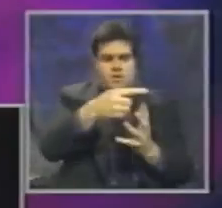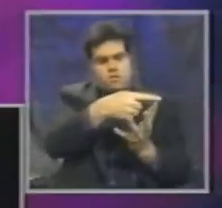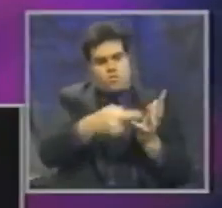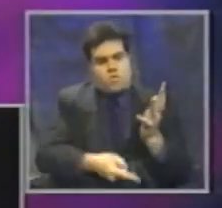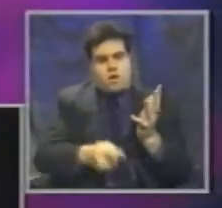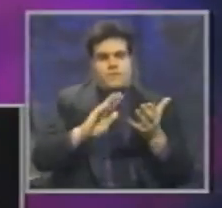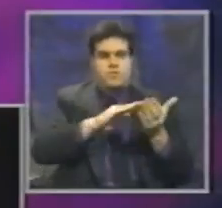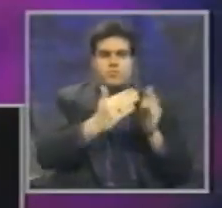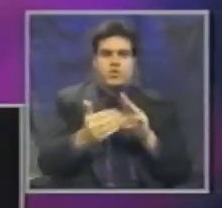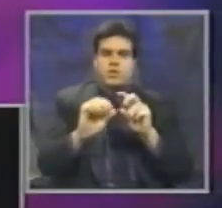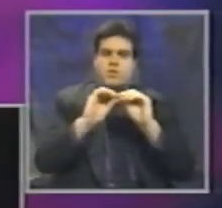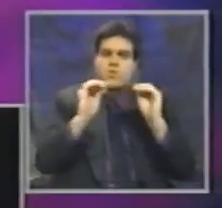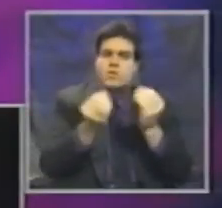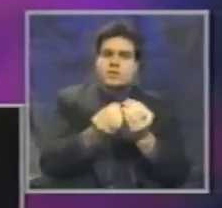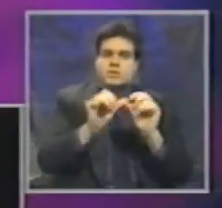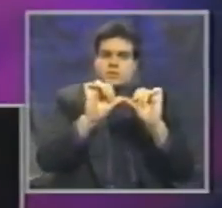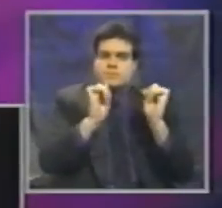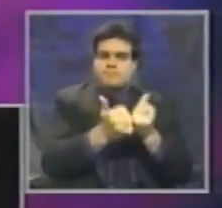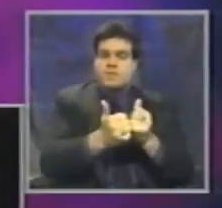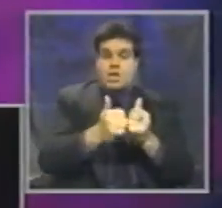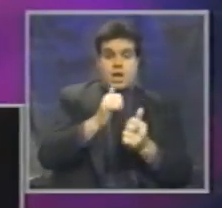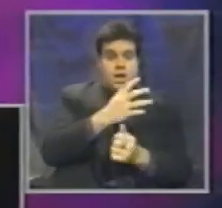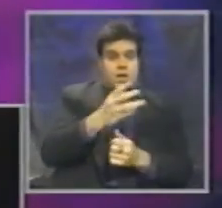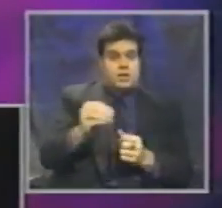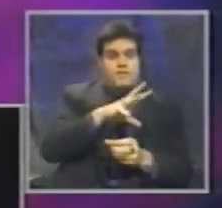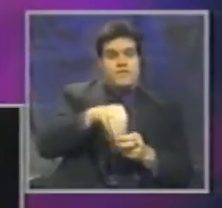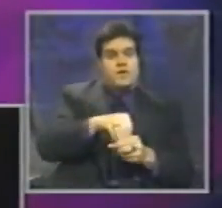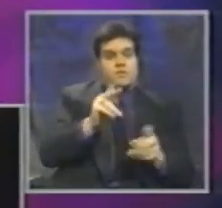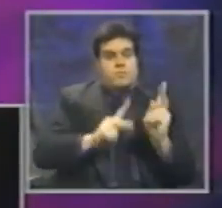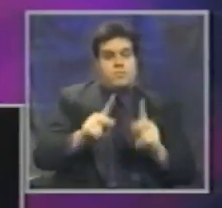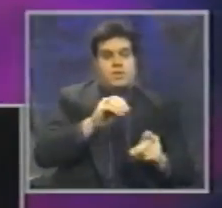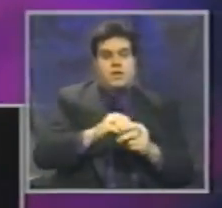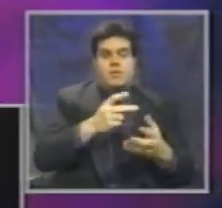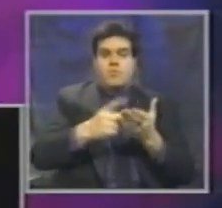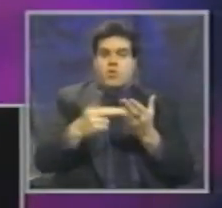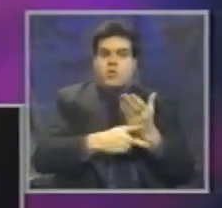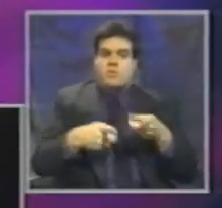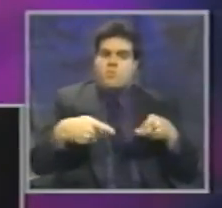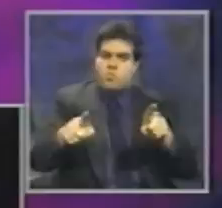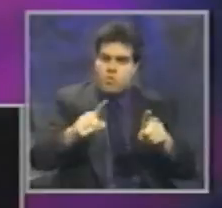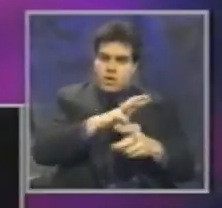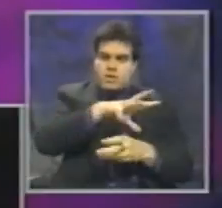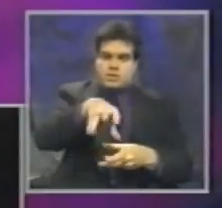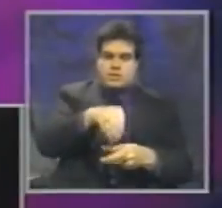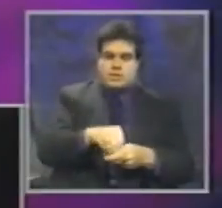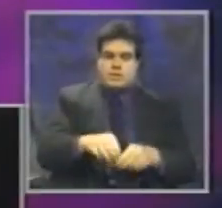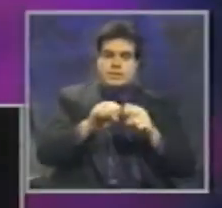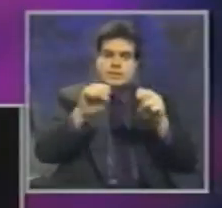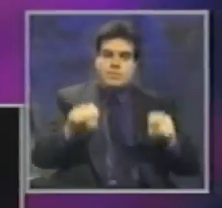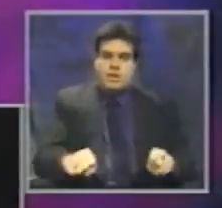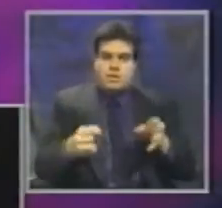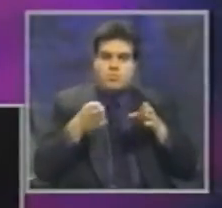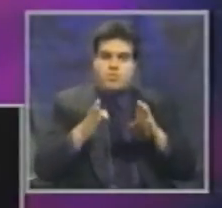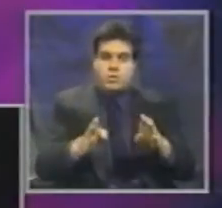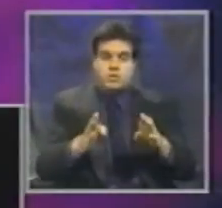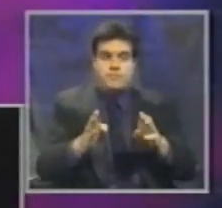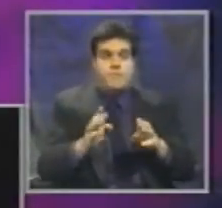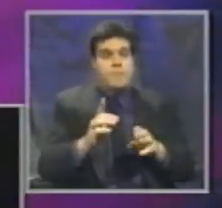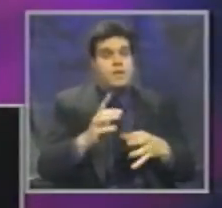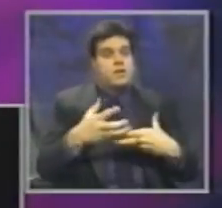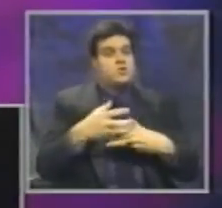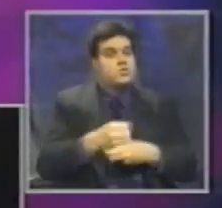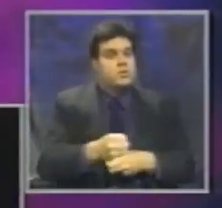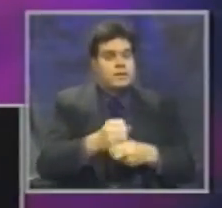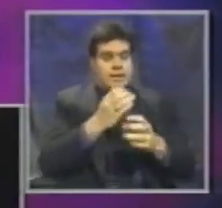partnerships, and it intimately involves citizens in the program while using a comprehensive, systematic approach. In short,